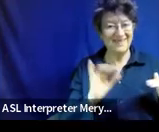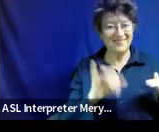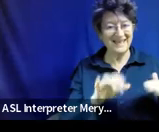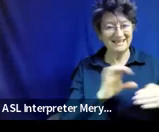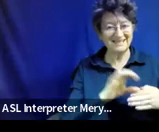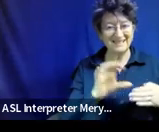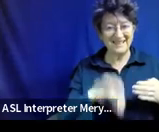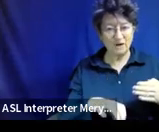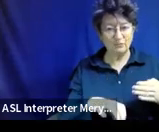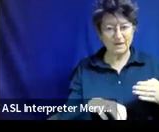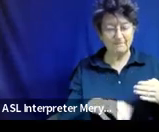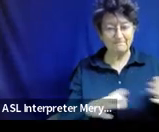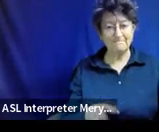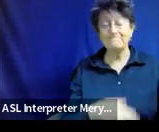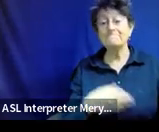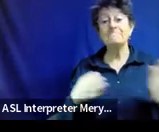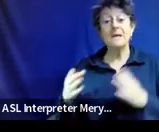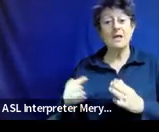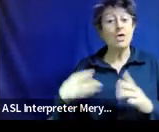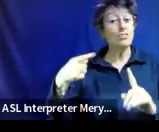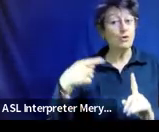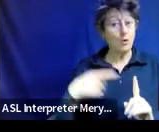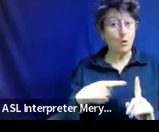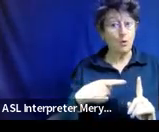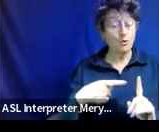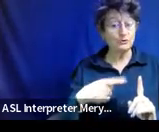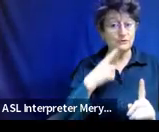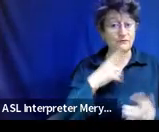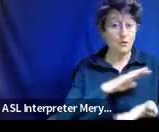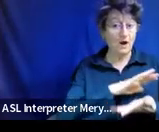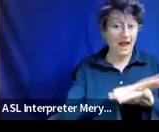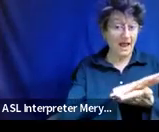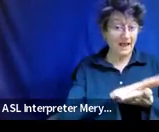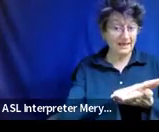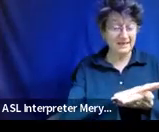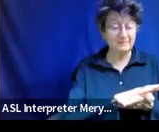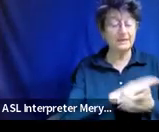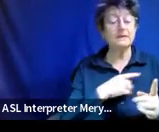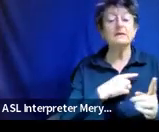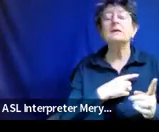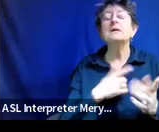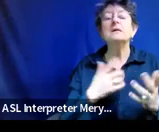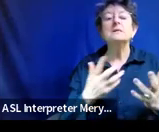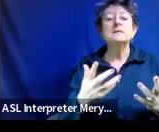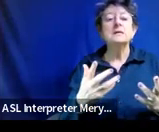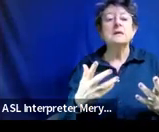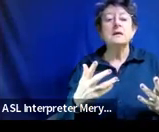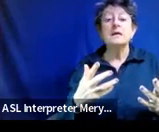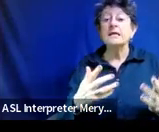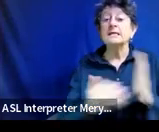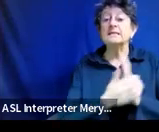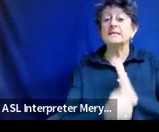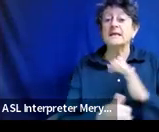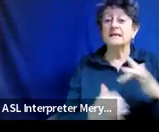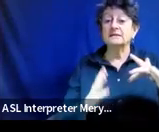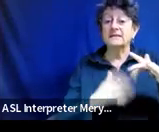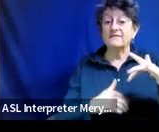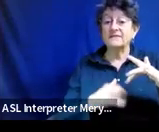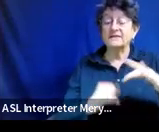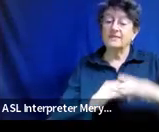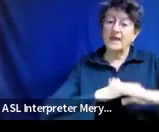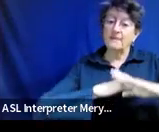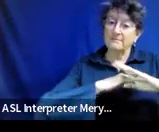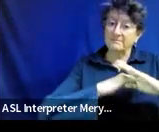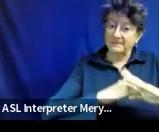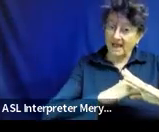goals are around skill deficits that are getting in the way from the student, achieving